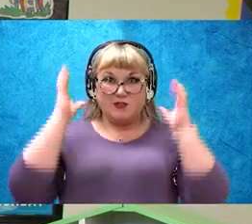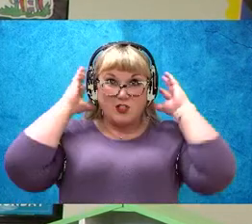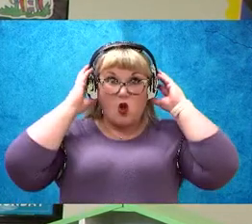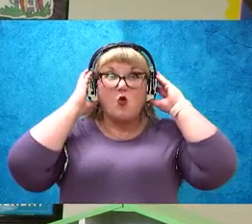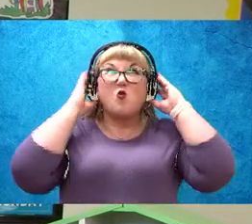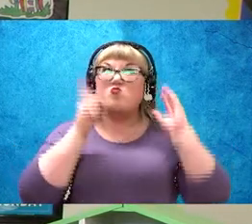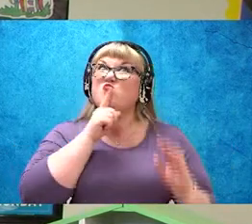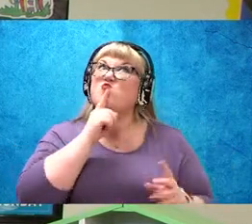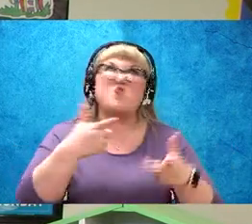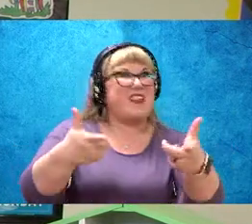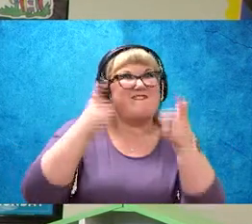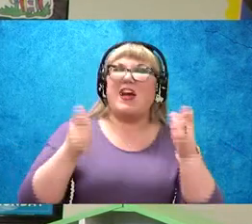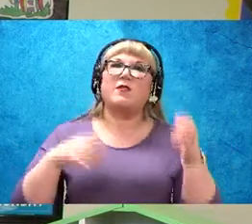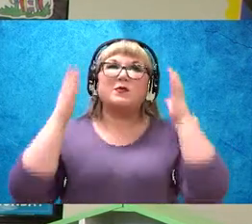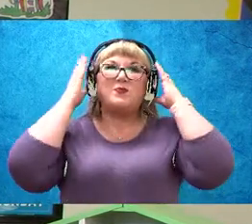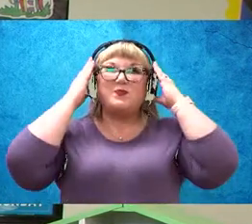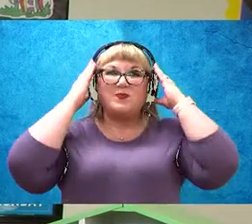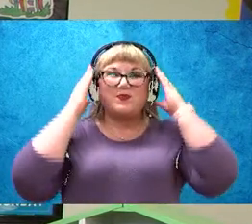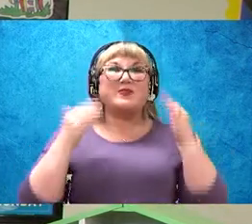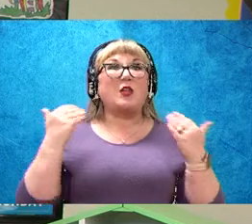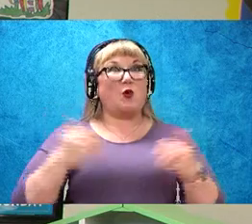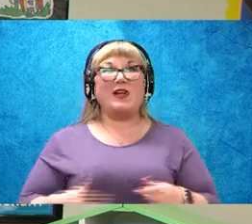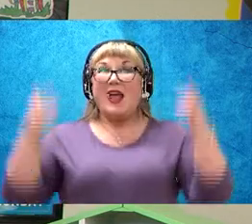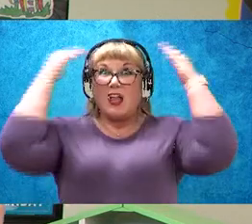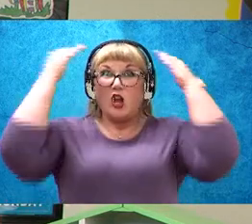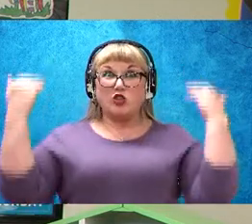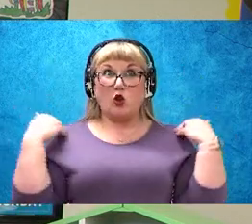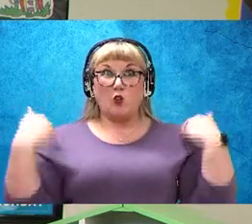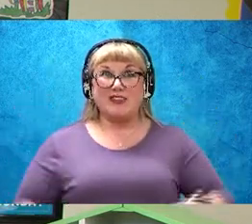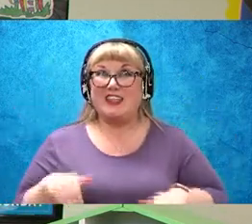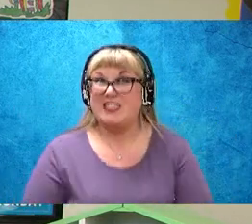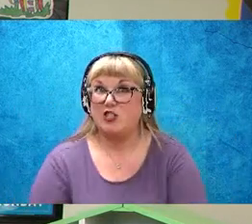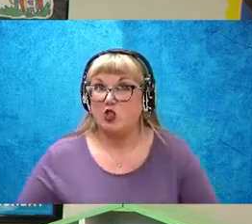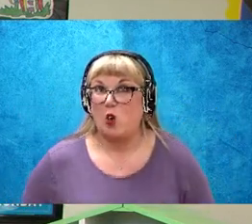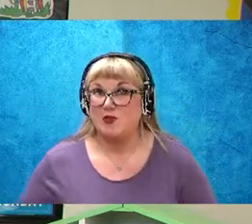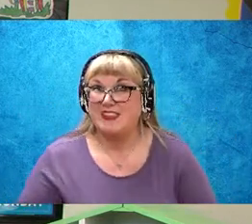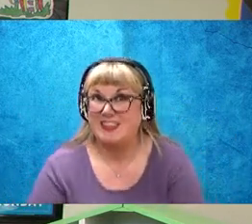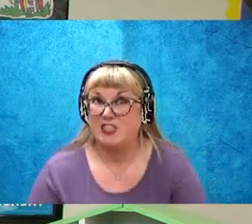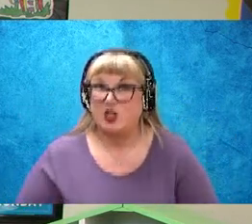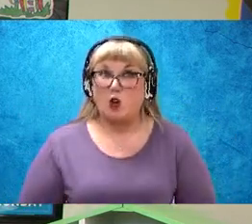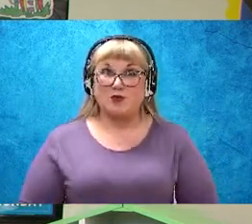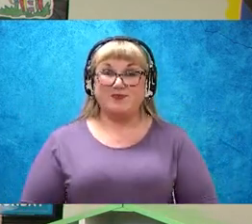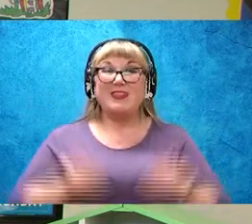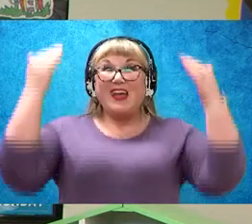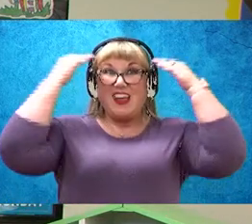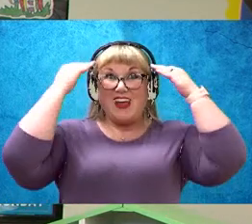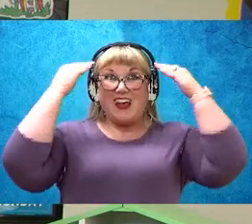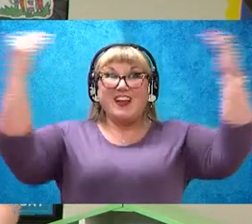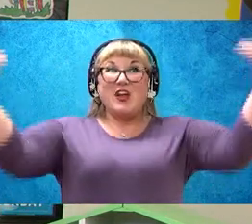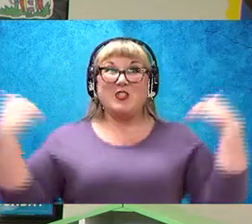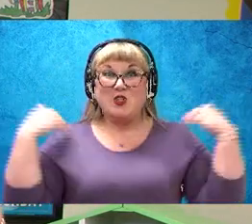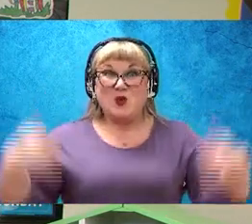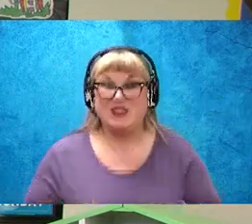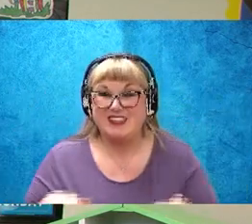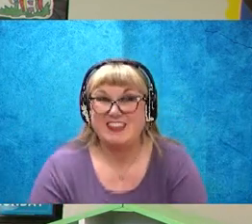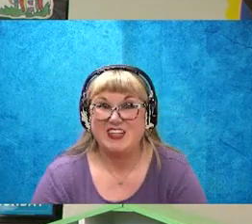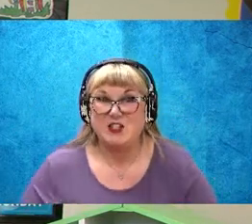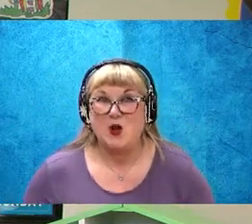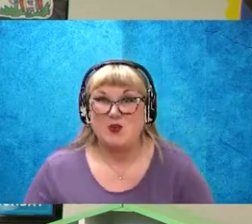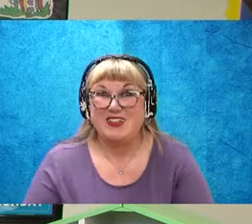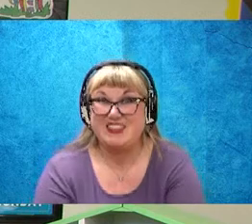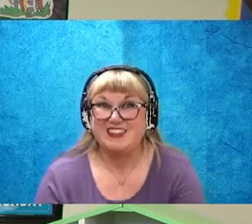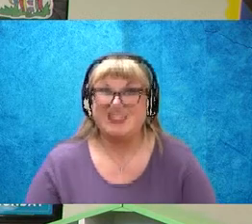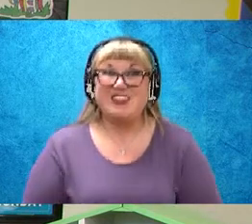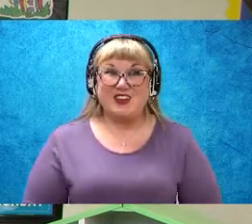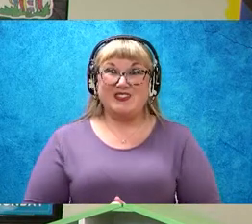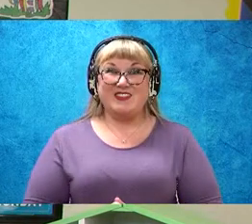Really, really fast. Here we go. Head, shoulders, knees, and toes. Knees and toes. Head, shoulders, knees, and